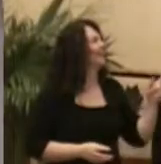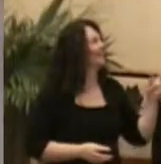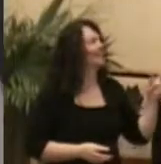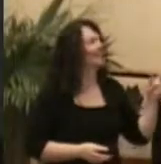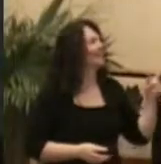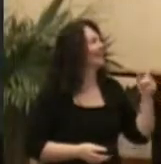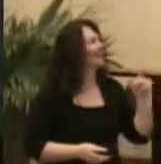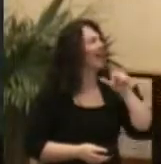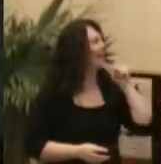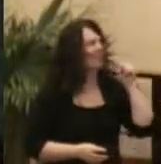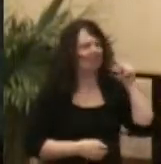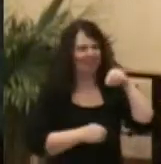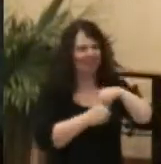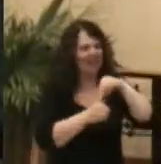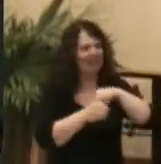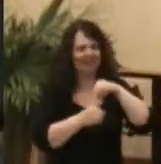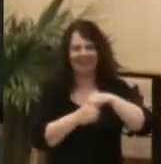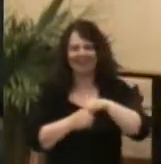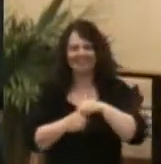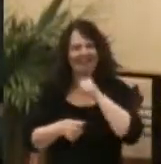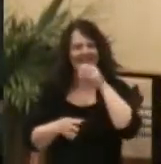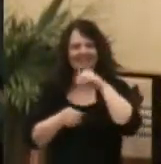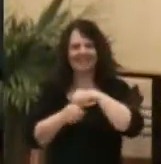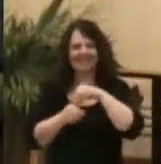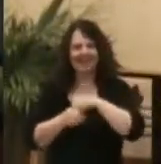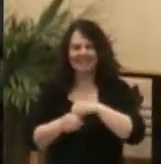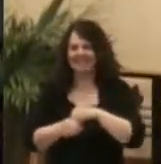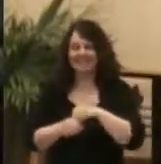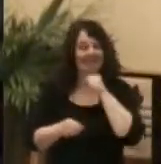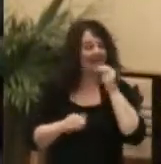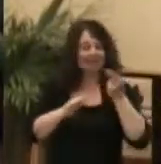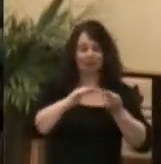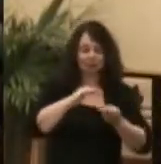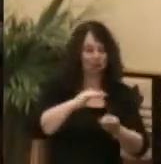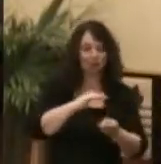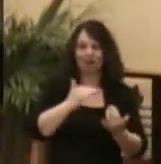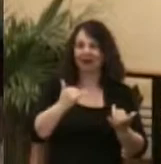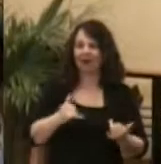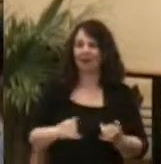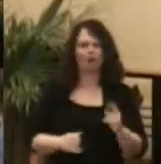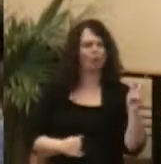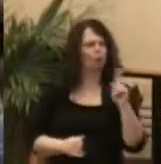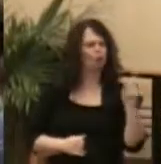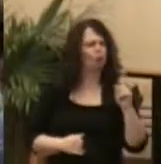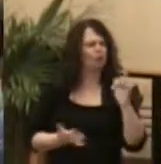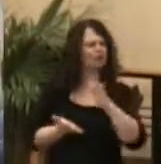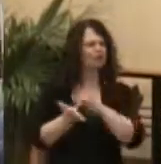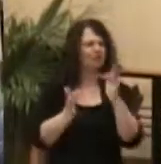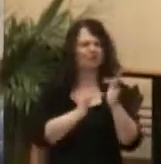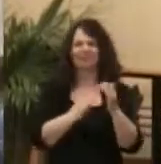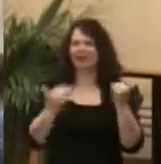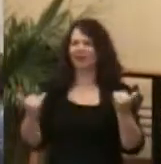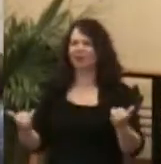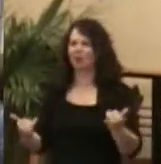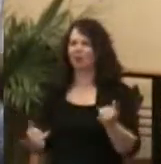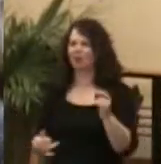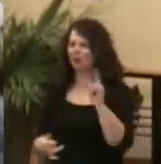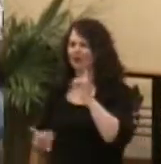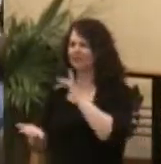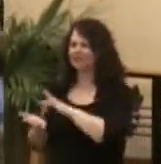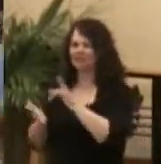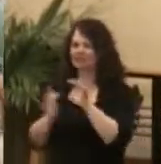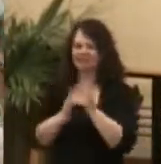he's gone. Gone from the tomb. So where could Jesus be? Could Jesus be